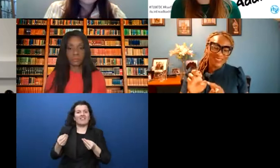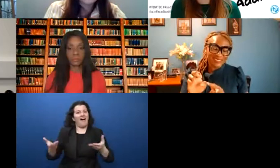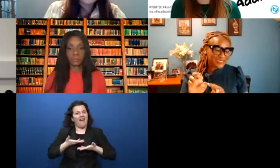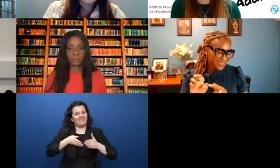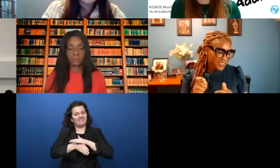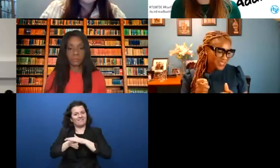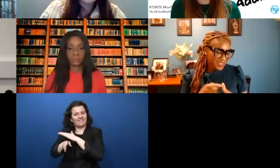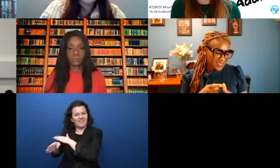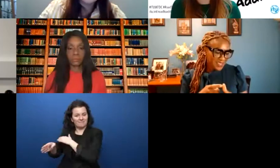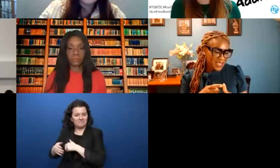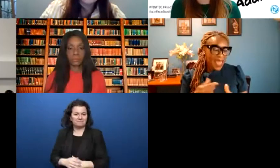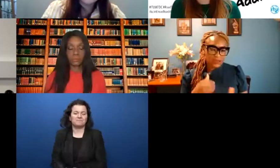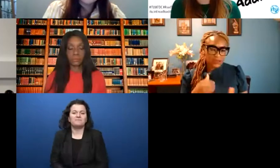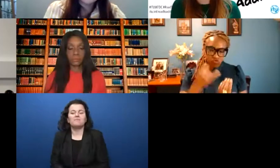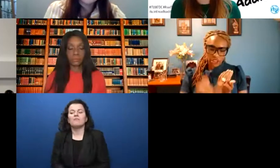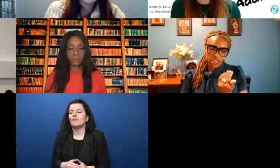digital divide.